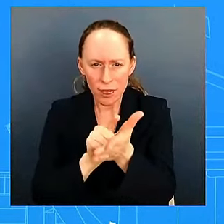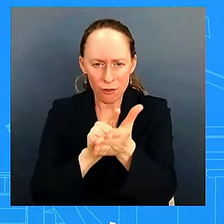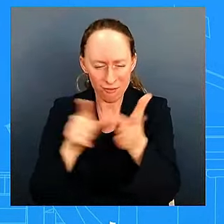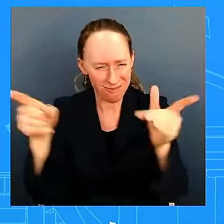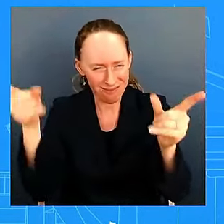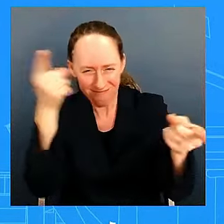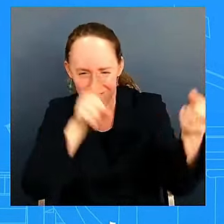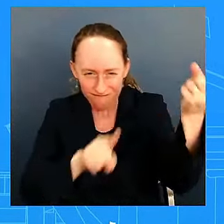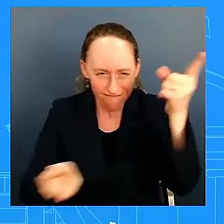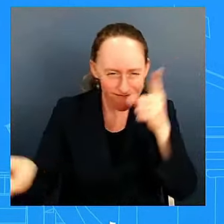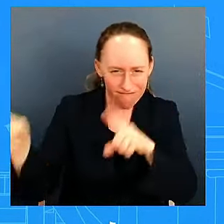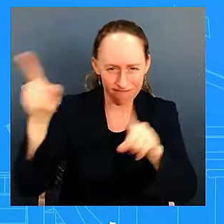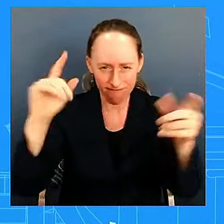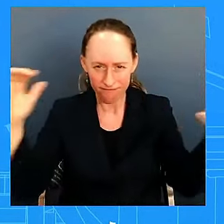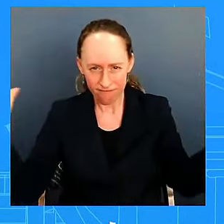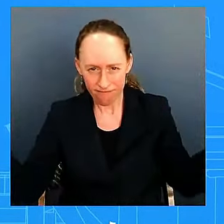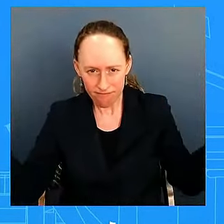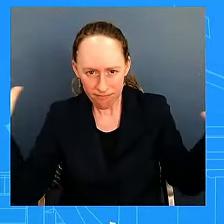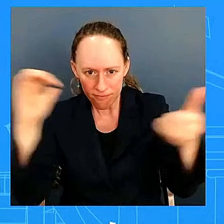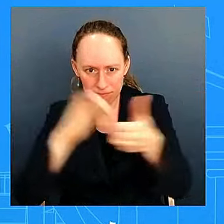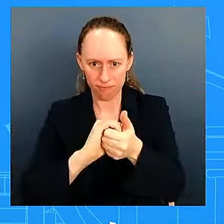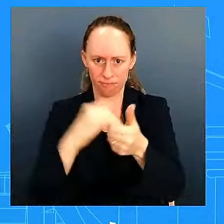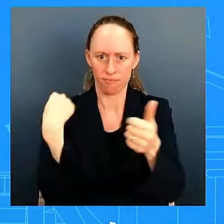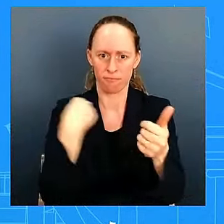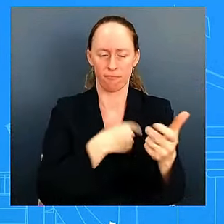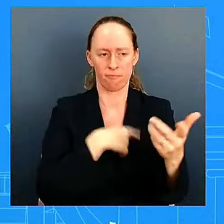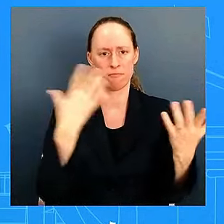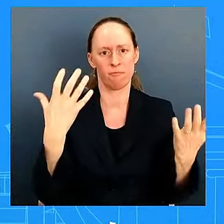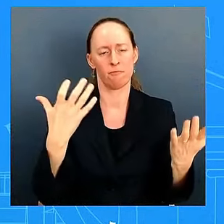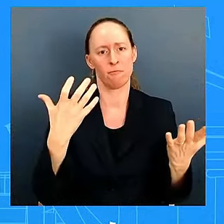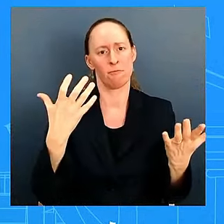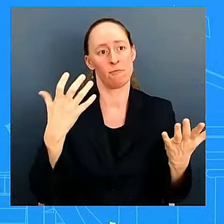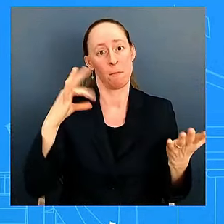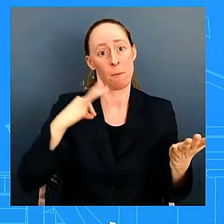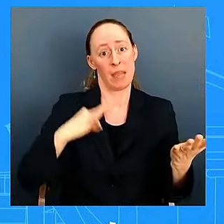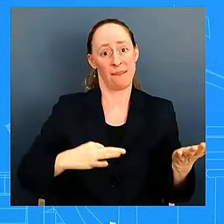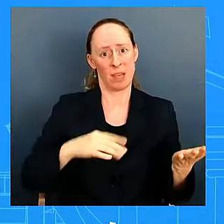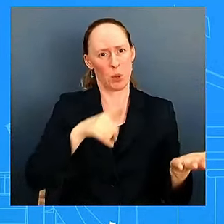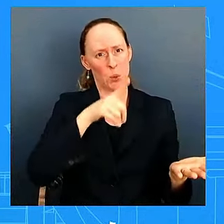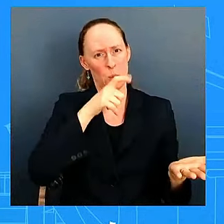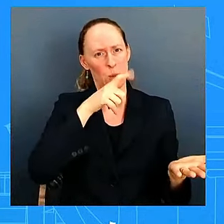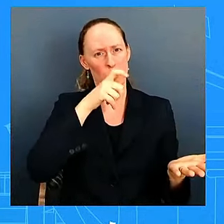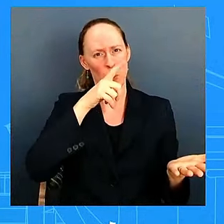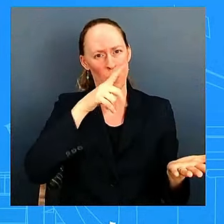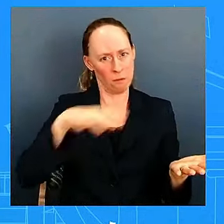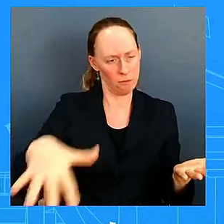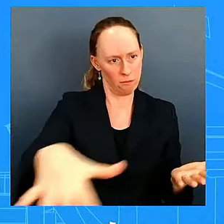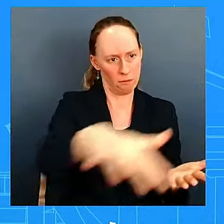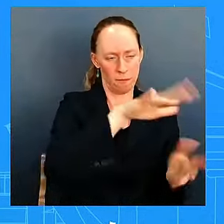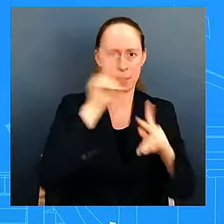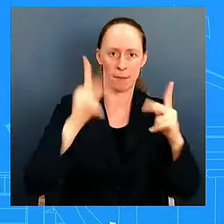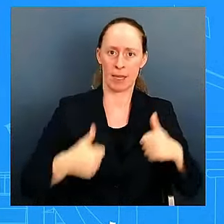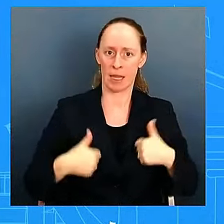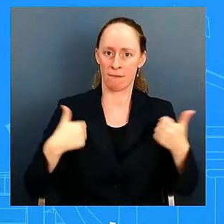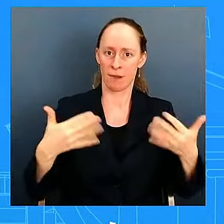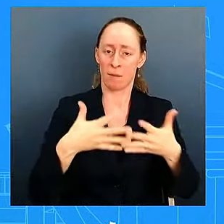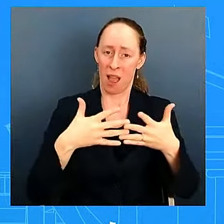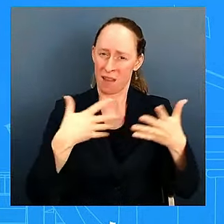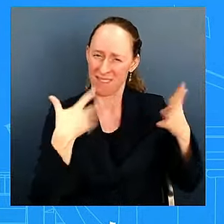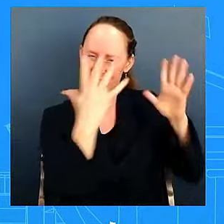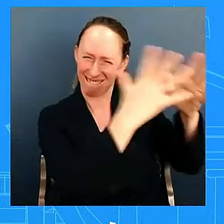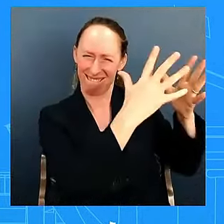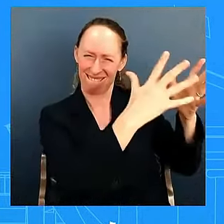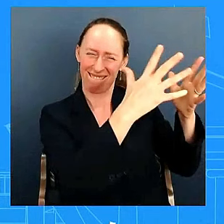a way obviously that we put it into law and we're trying to begin the process of fixing a broken immigrant that's the way the president actually wants to do it